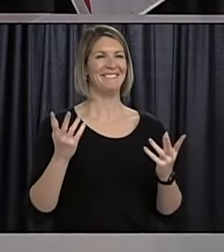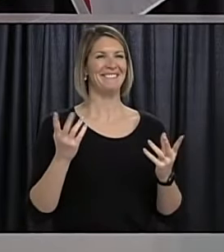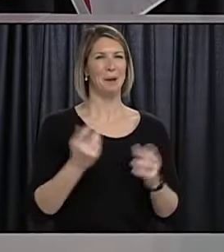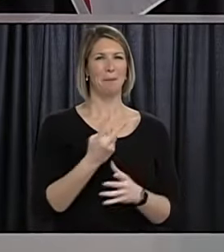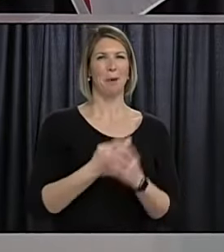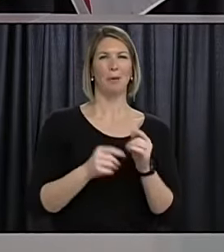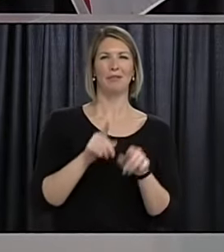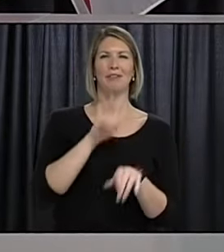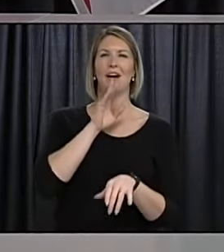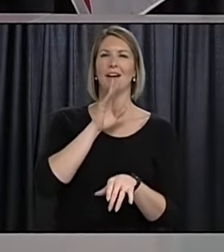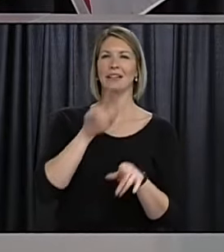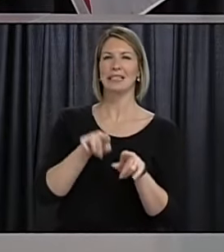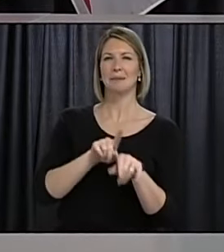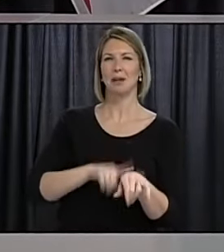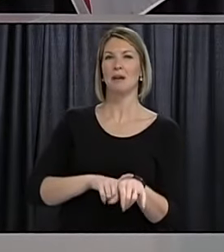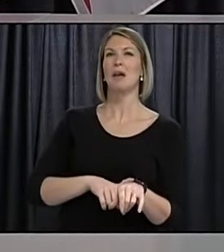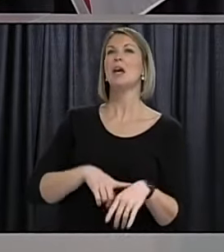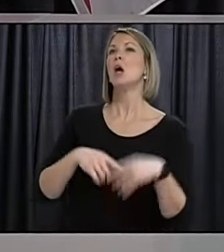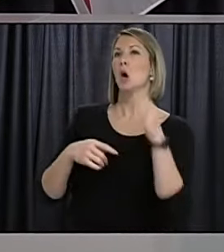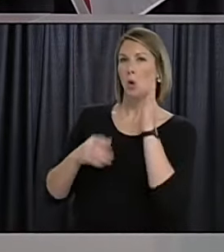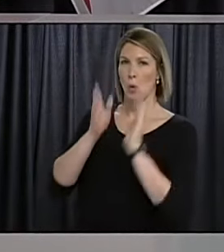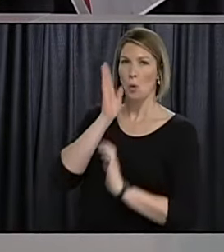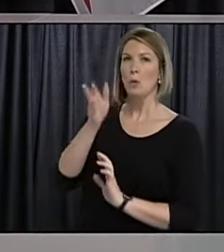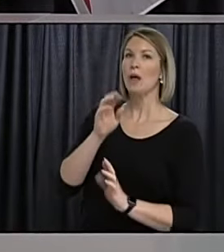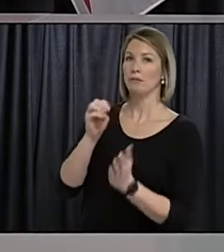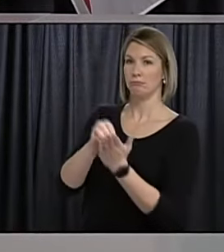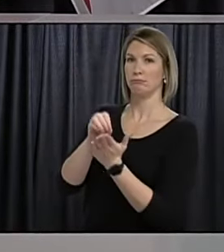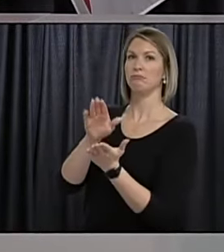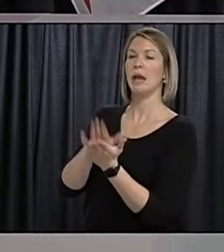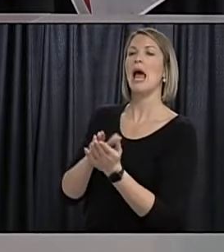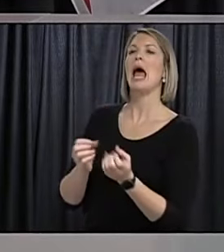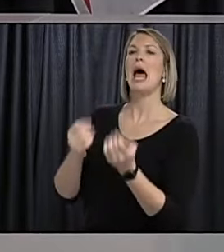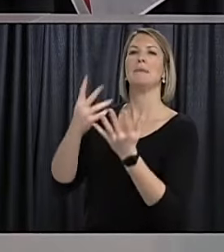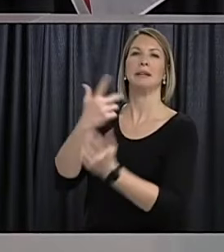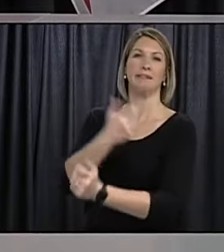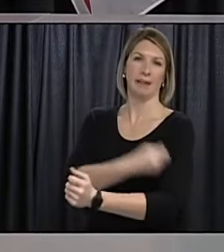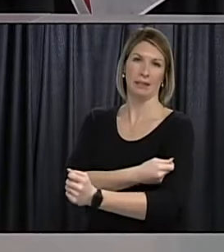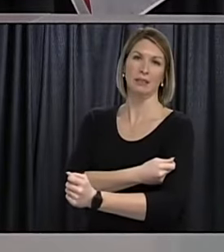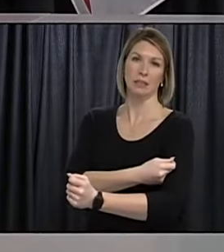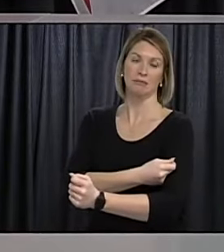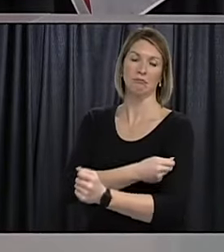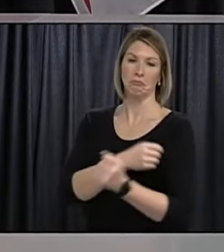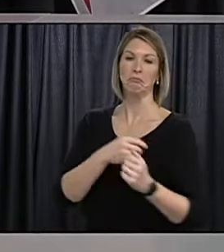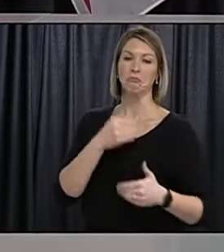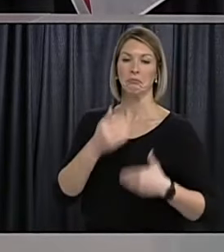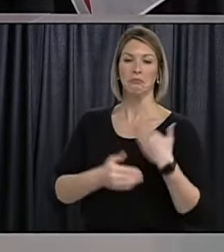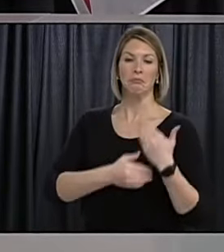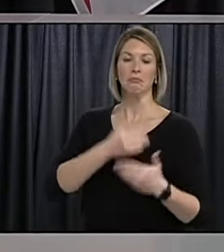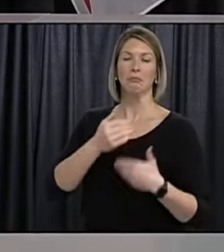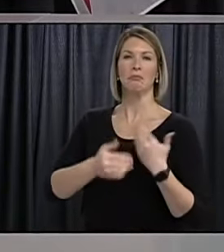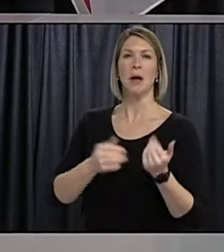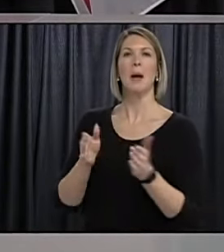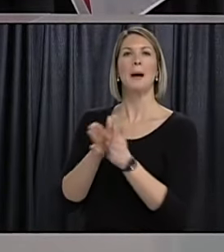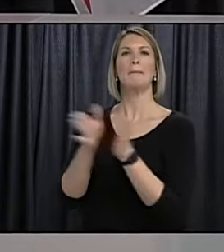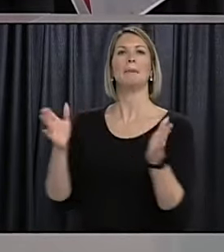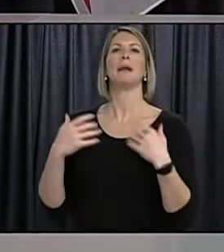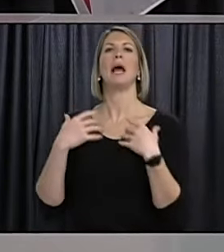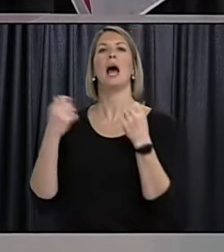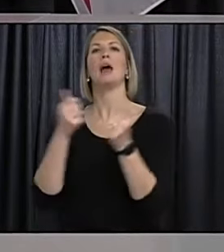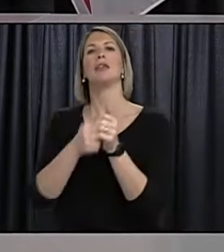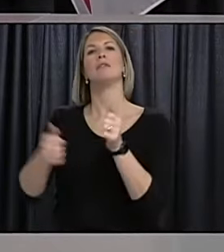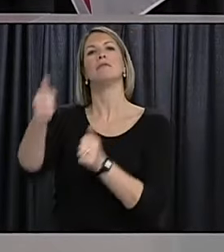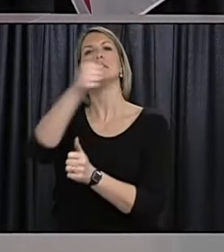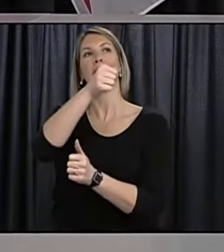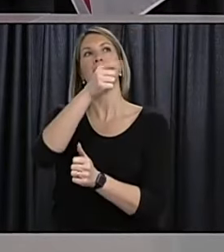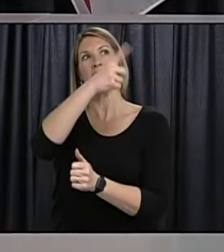no i was gonna say we will be reporting a number of vaccinations as time goes on and that is something that you know the public health agency of canada is